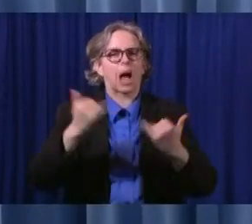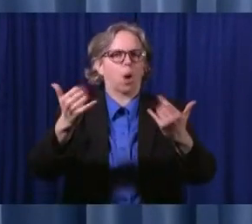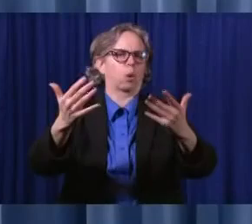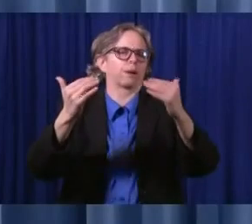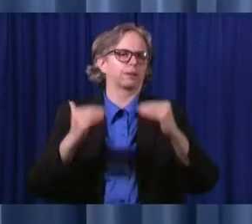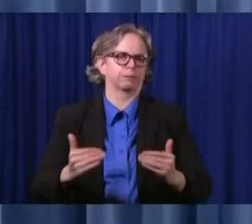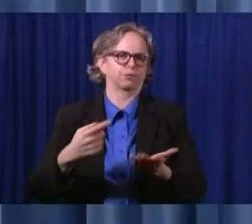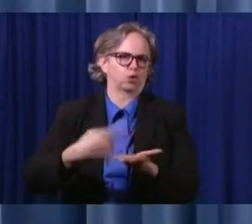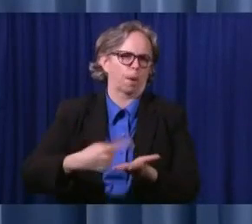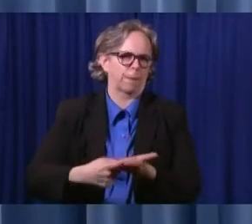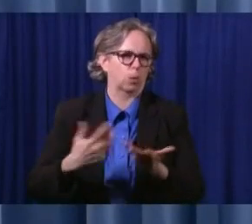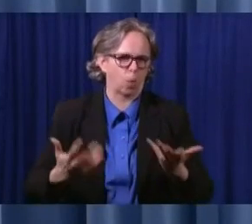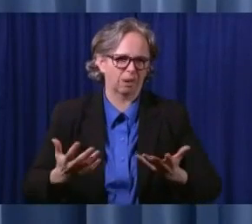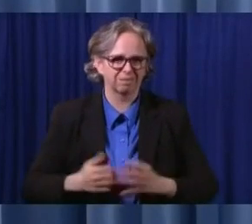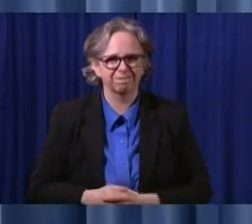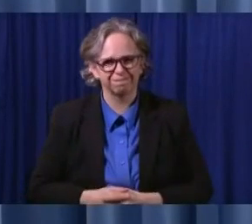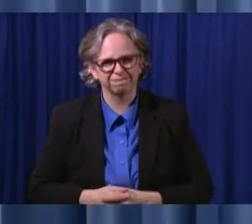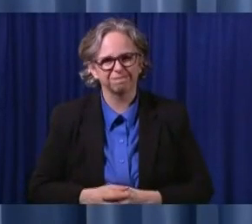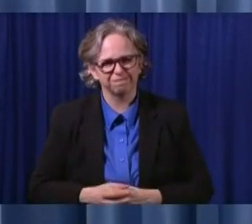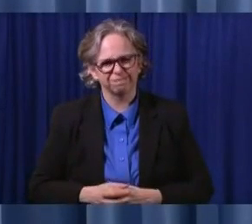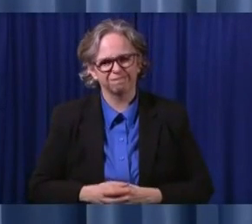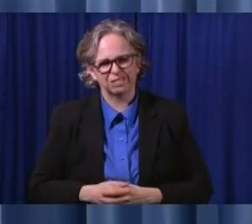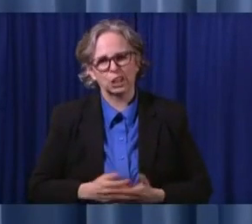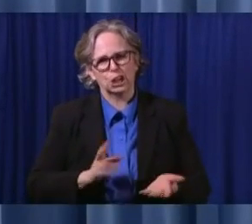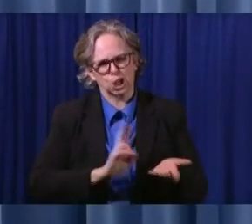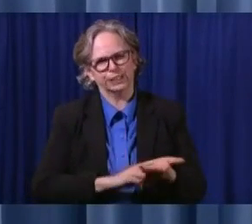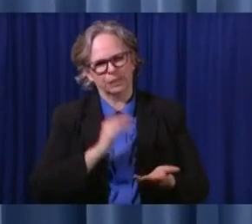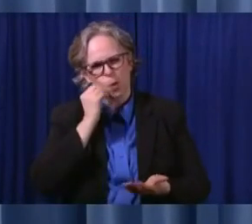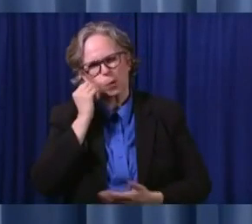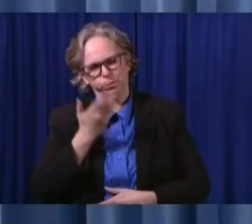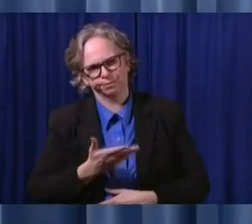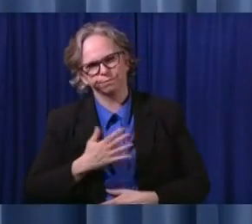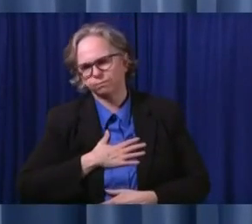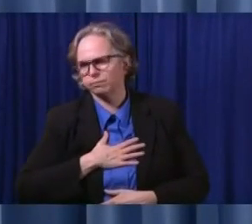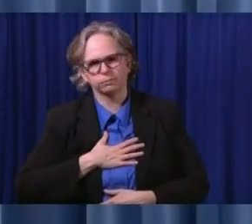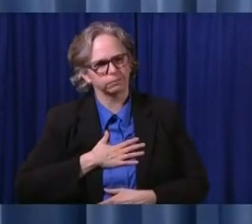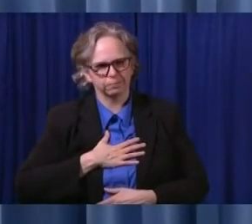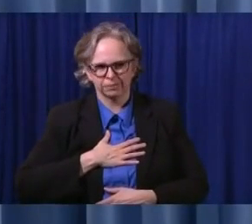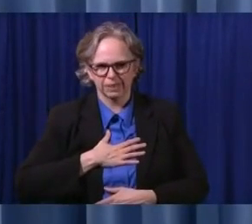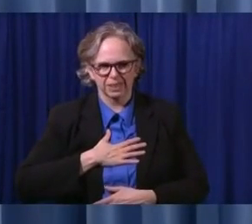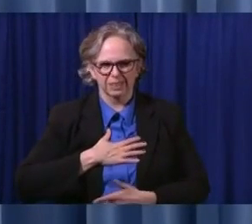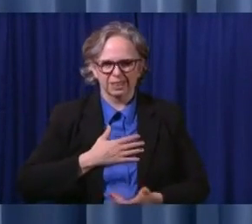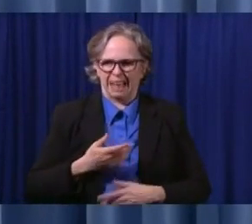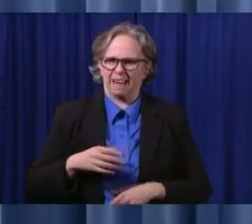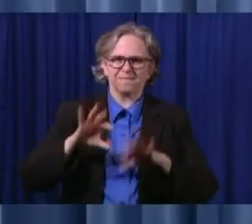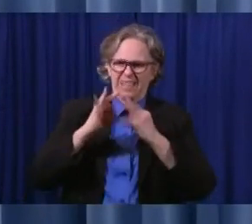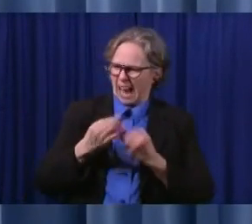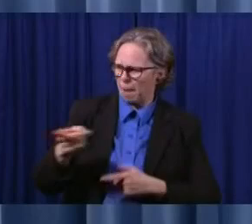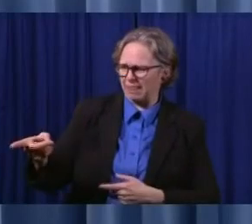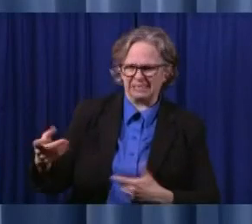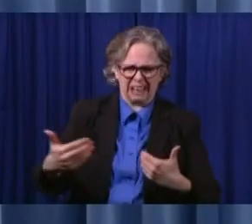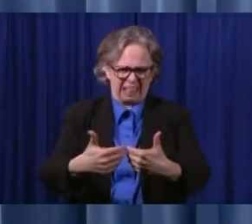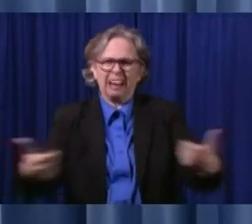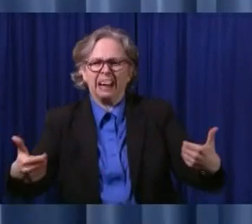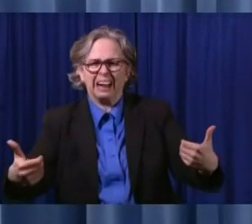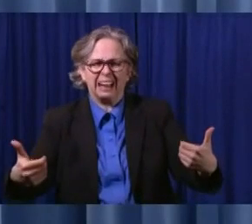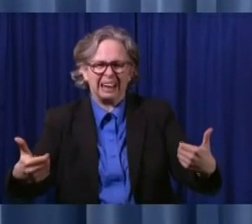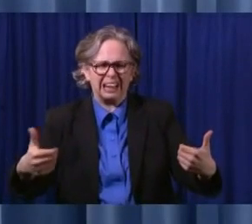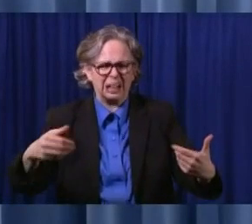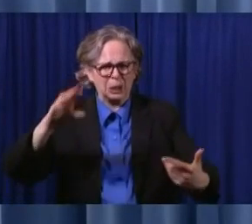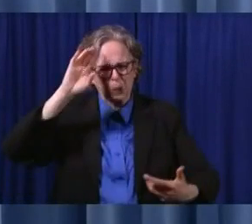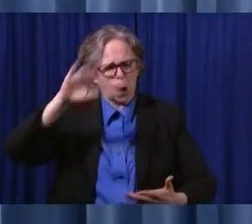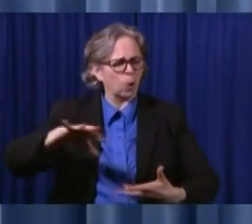One of the first orders that was issued in Ohio and across the country, in other states, was to stop